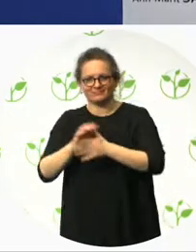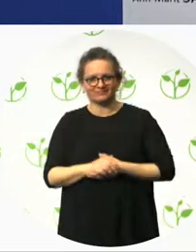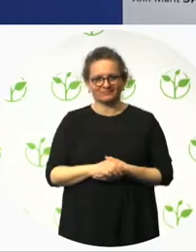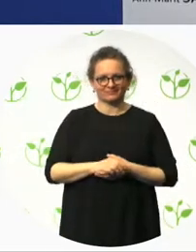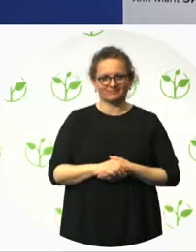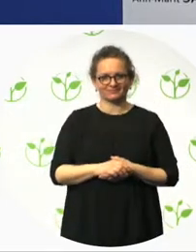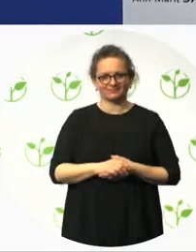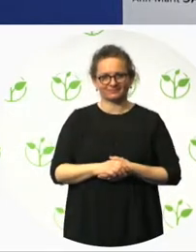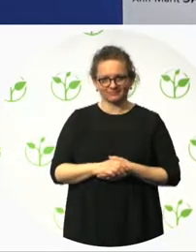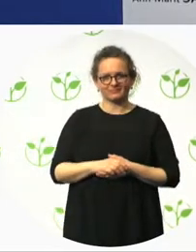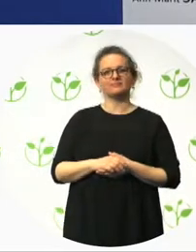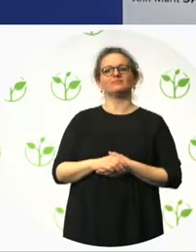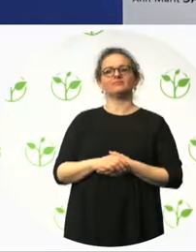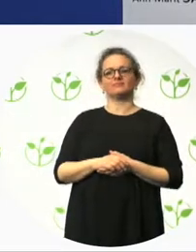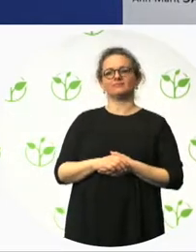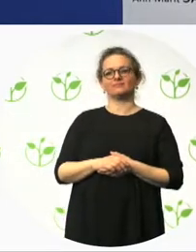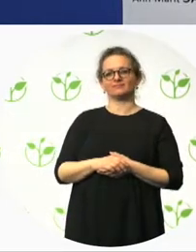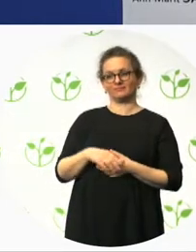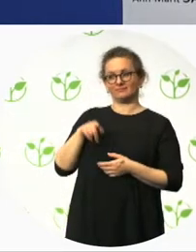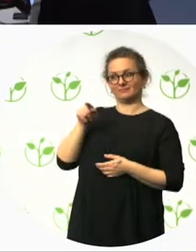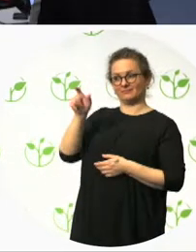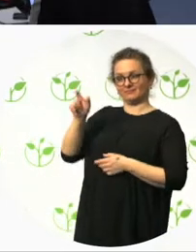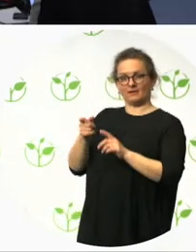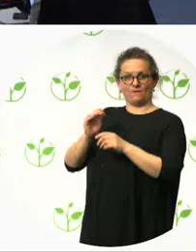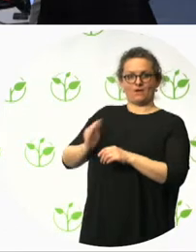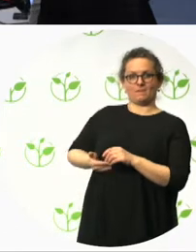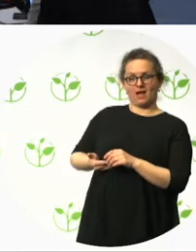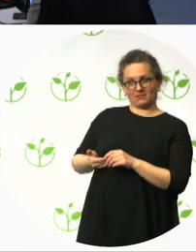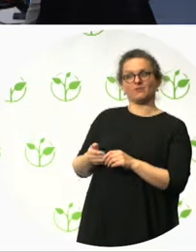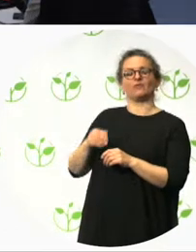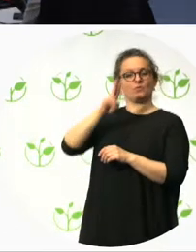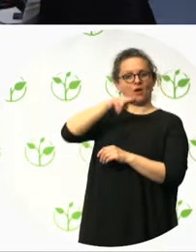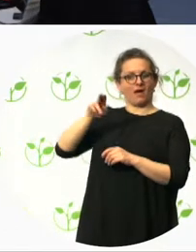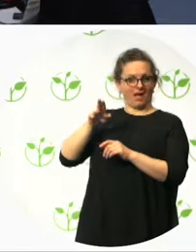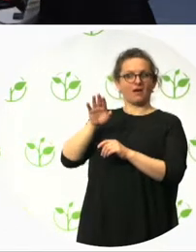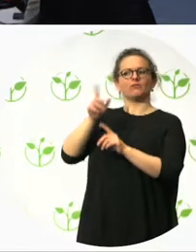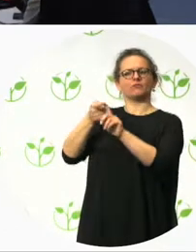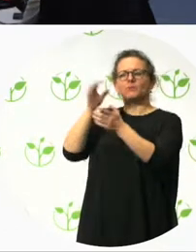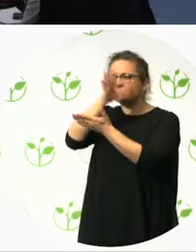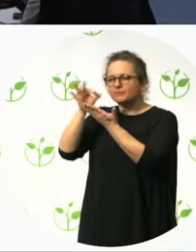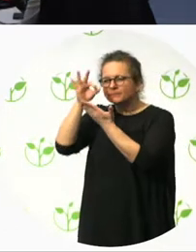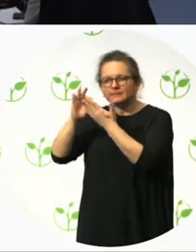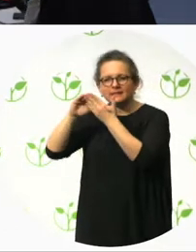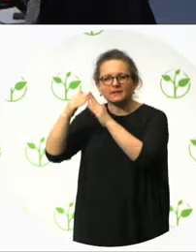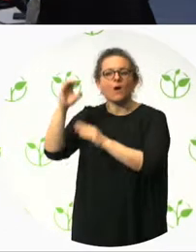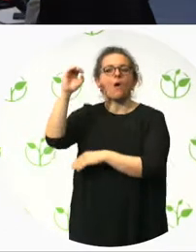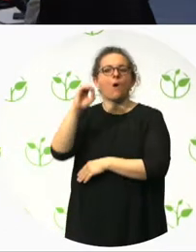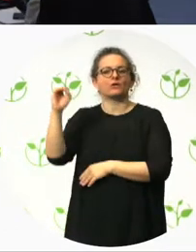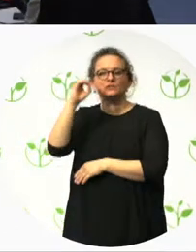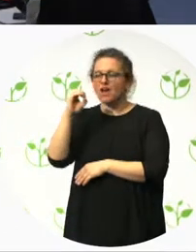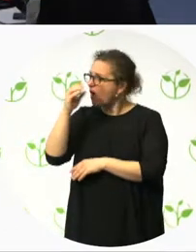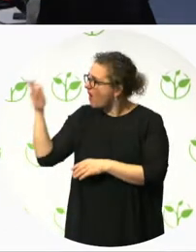representing Norway here today. So, we have a multicultural, multi-country representation